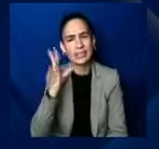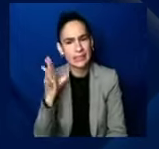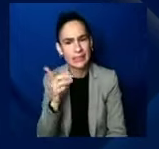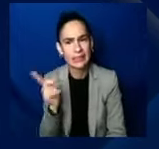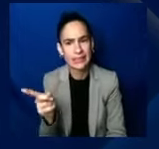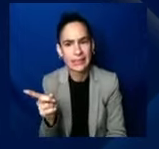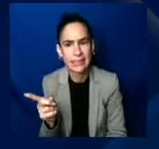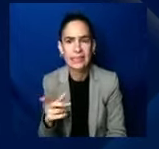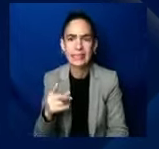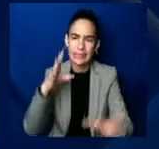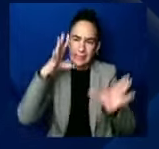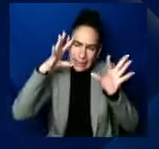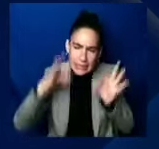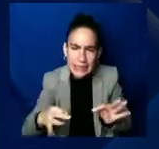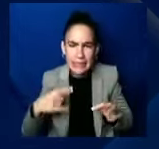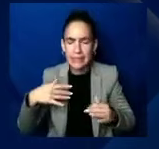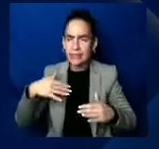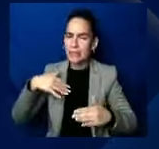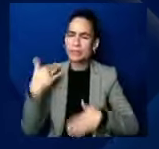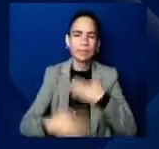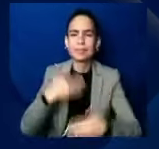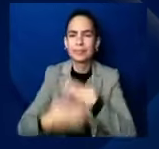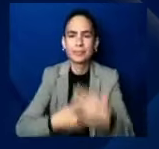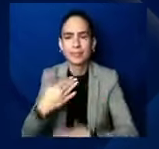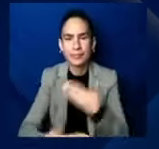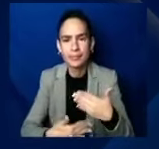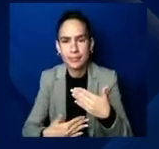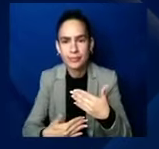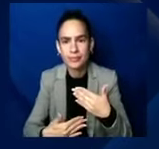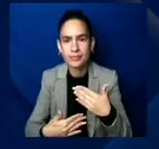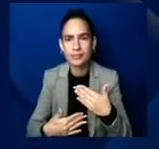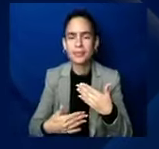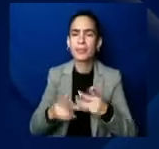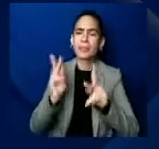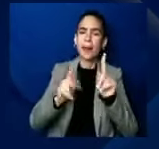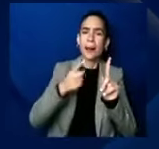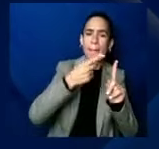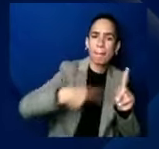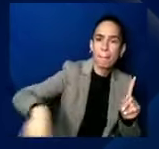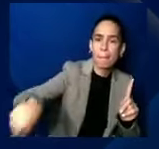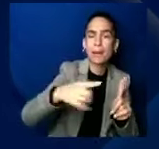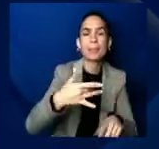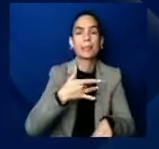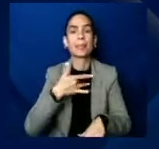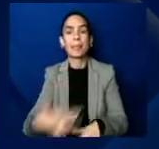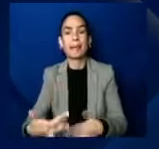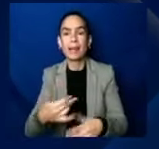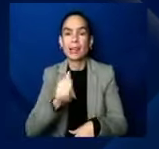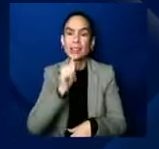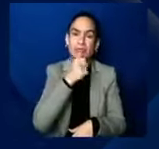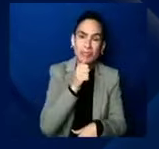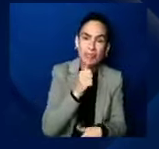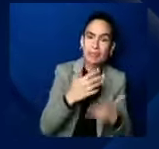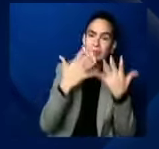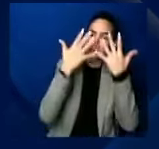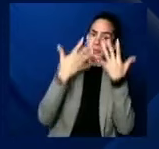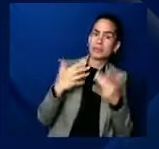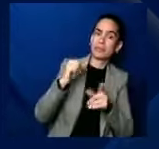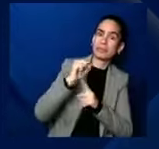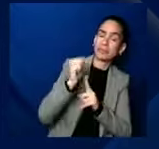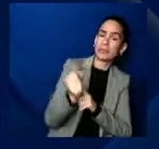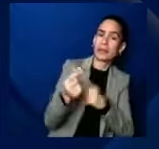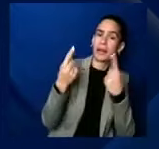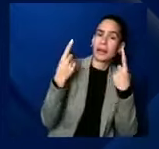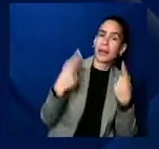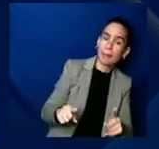good families of Goodman, Cheney, Schwerner's people who suffered awful tragedy, but turned their tragedy, uh, towards triumph towards obtaining